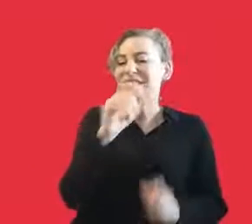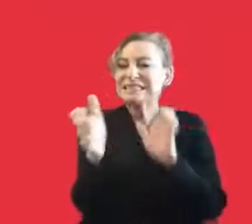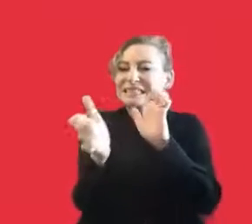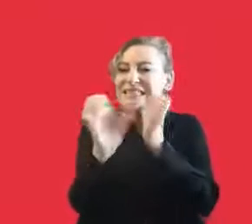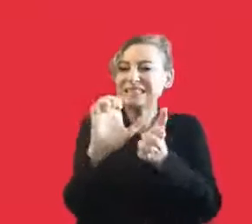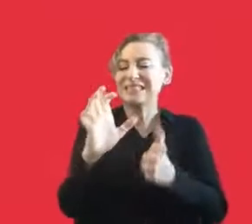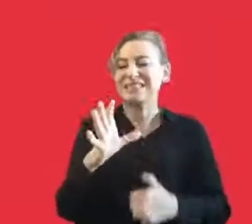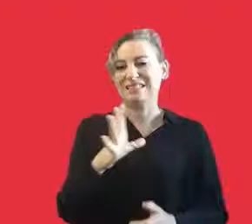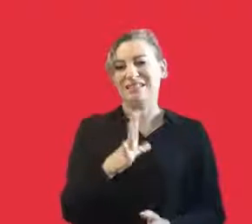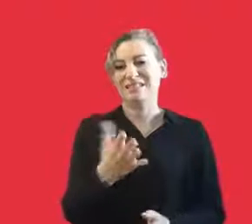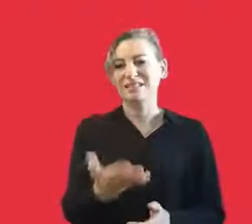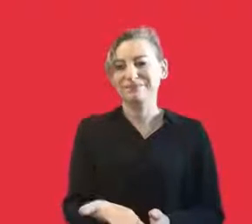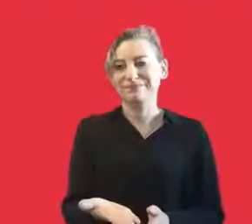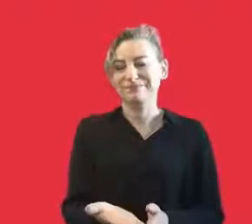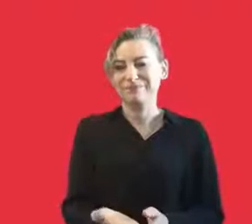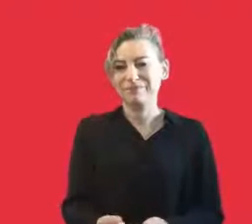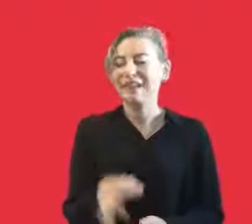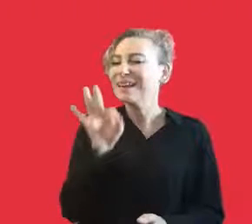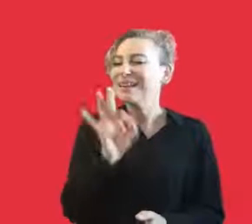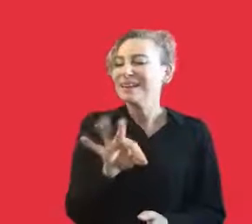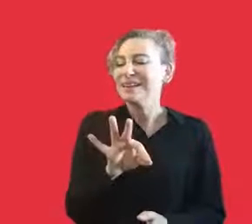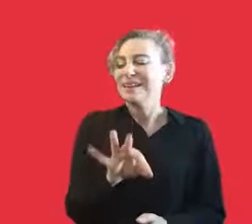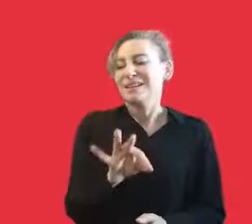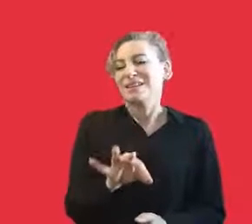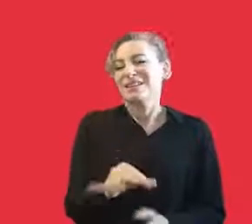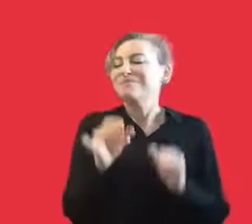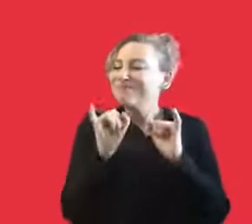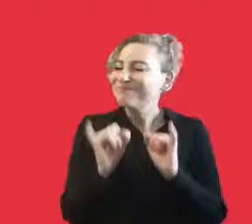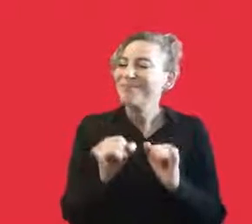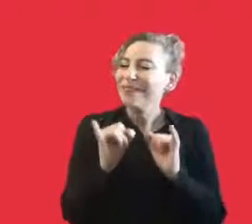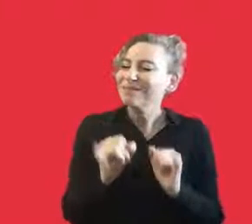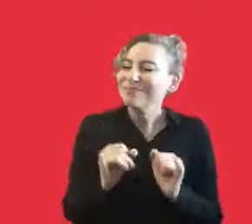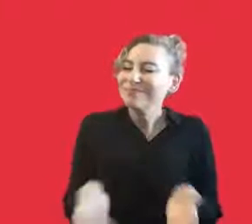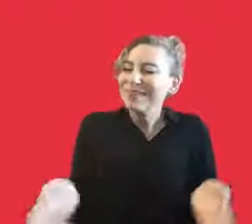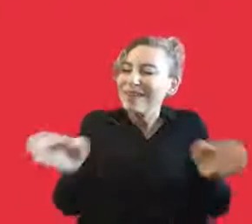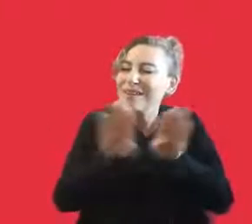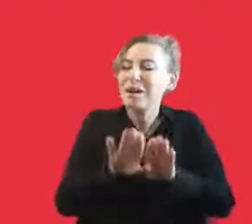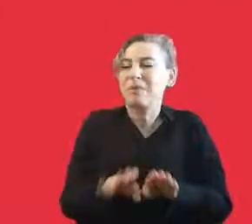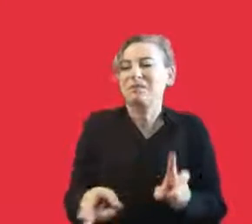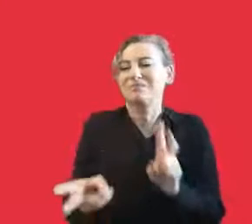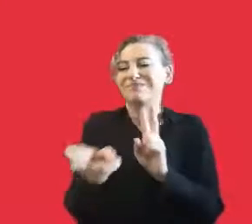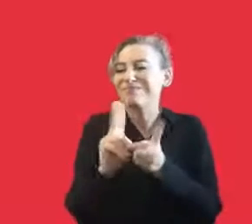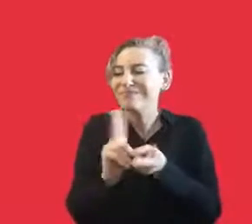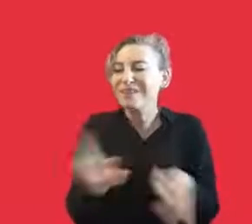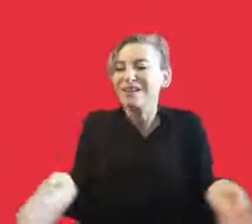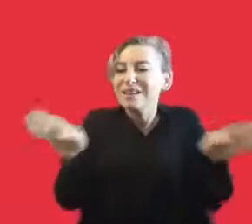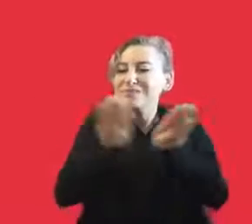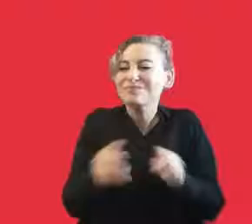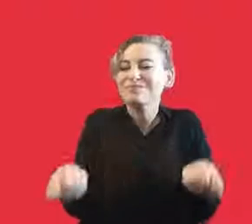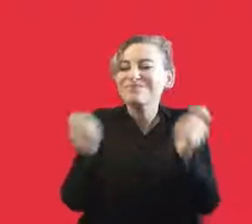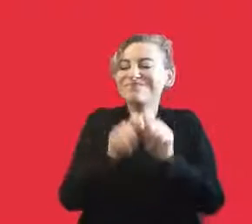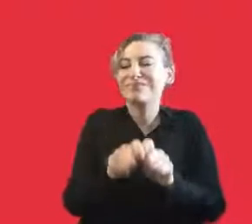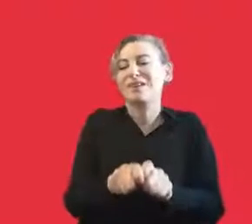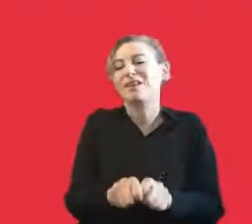we are trying to manage a crisis because we are always losing. There are scenes that are